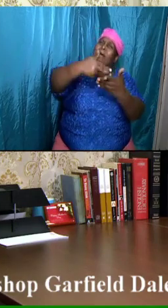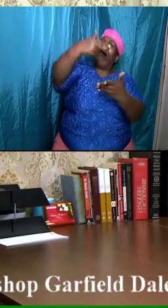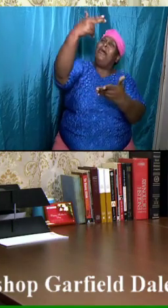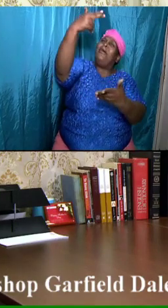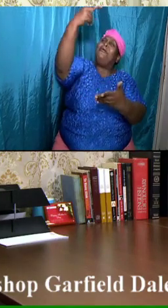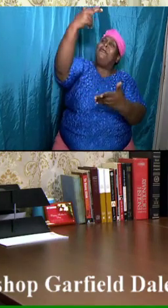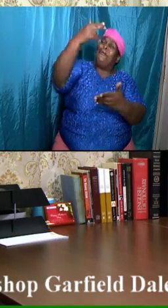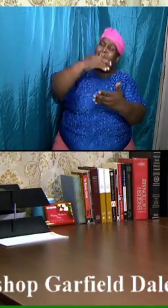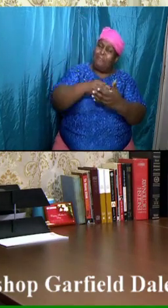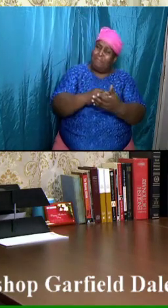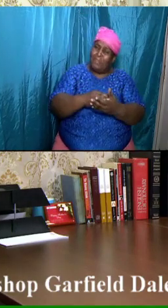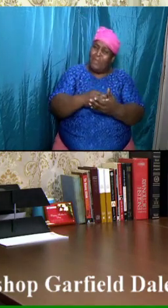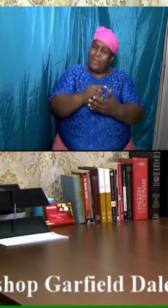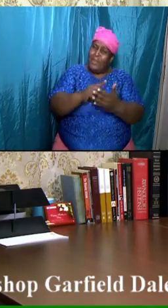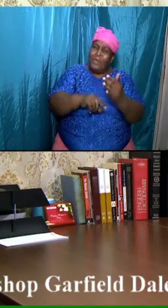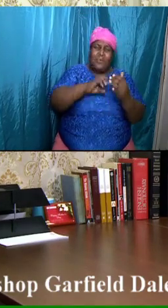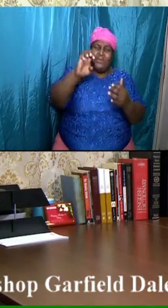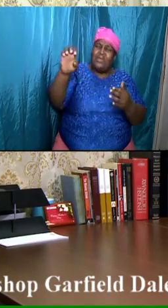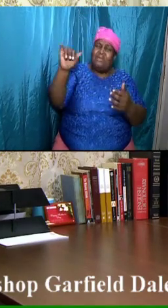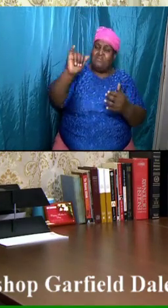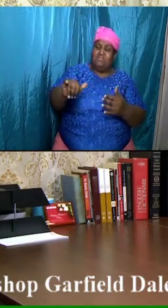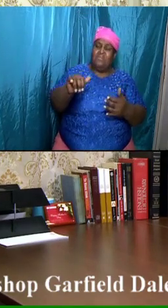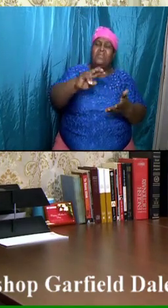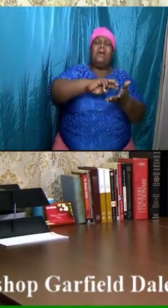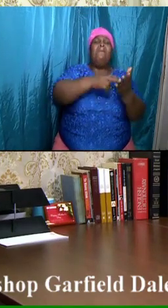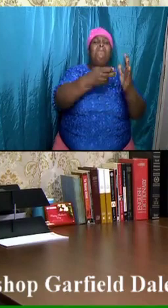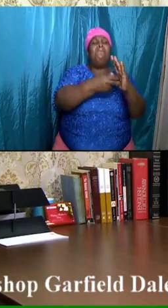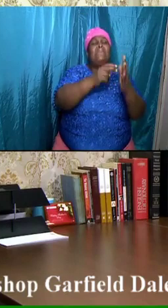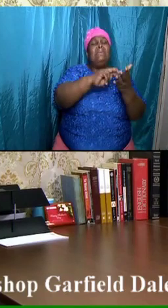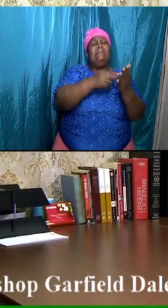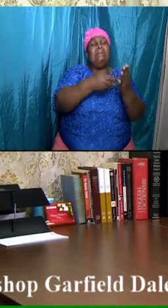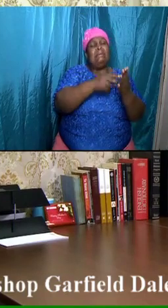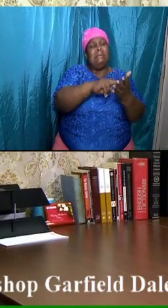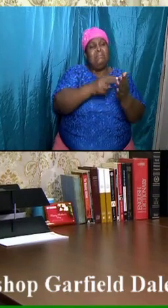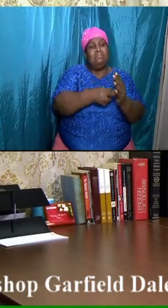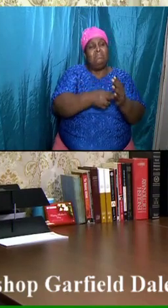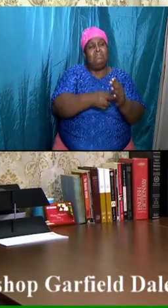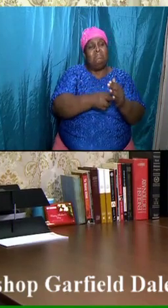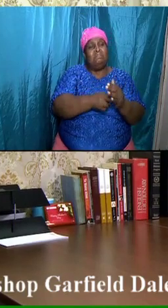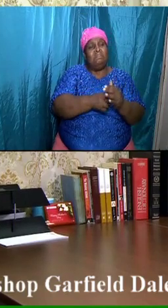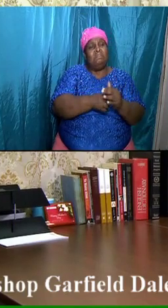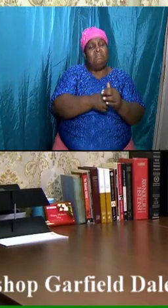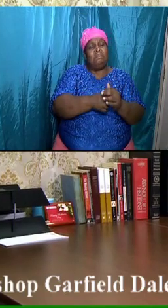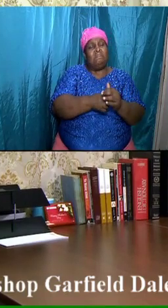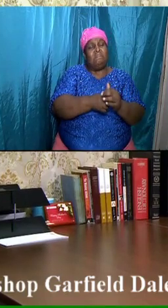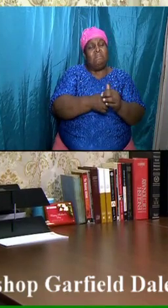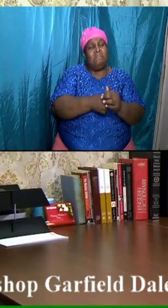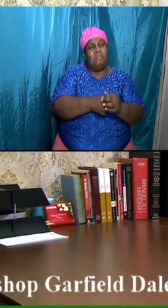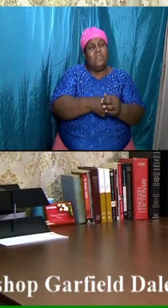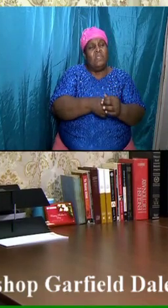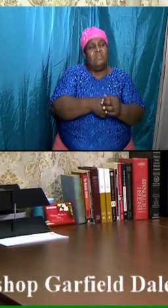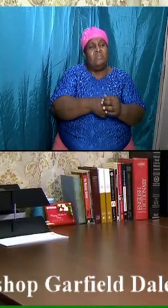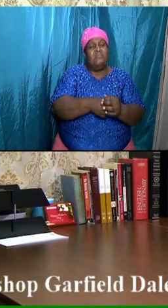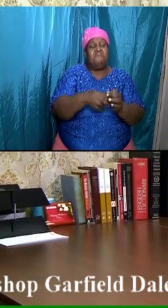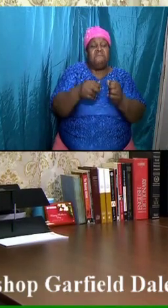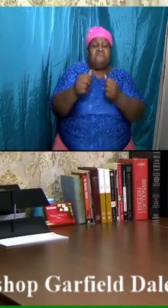Whatever that means, afterwards, the apostle had a vision in heaven, and he